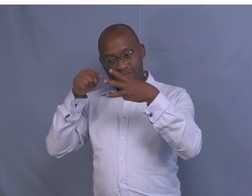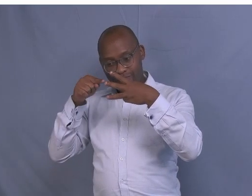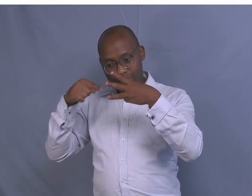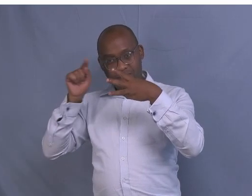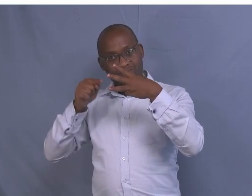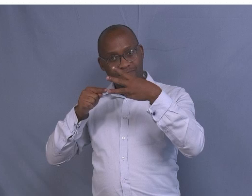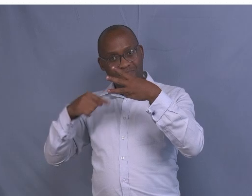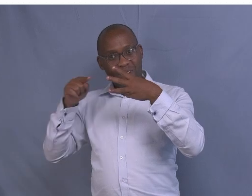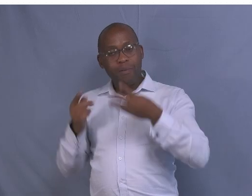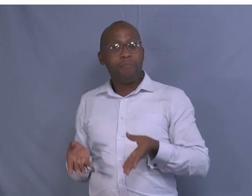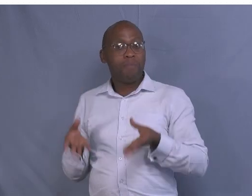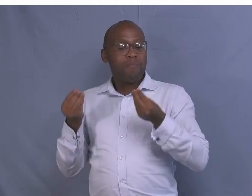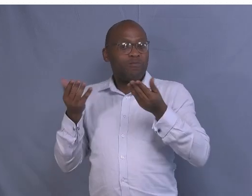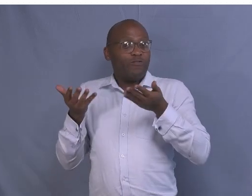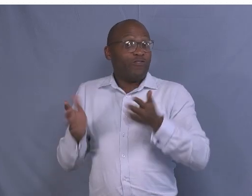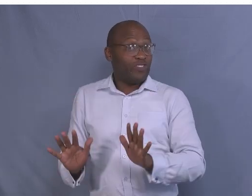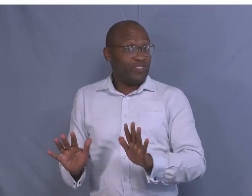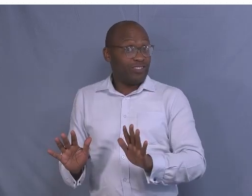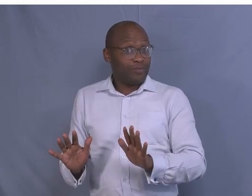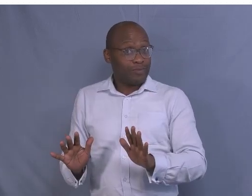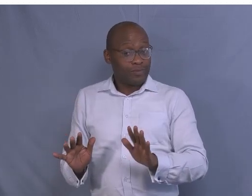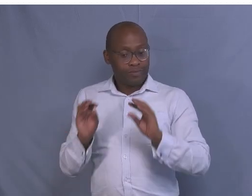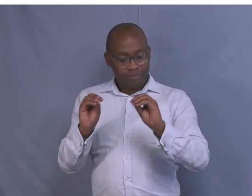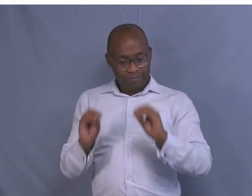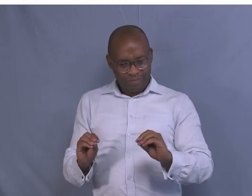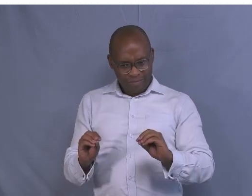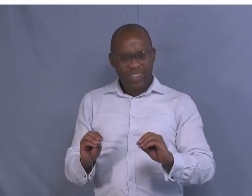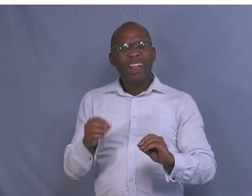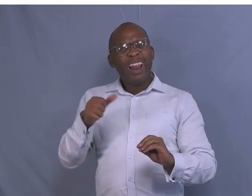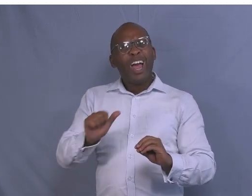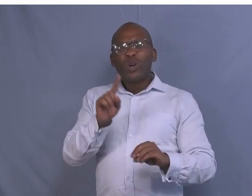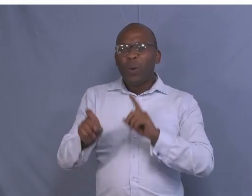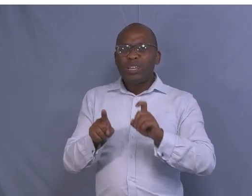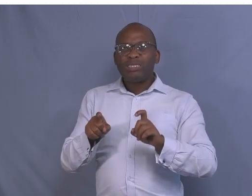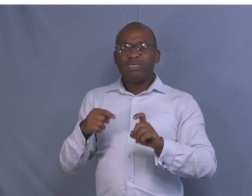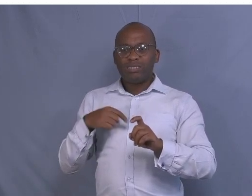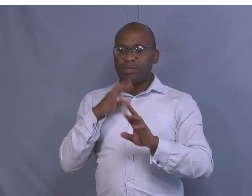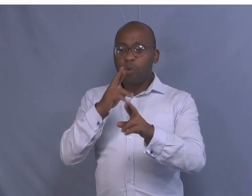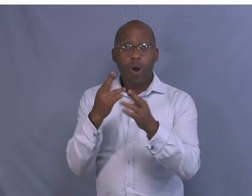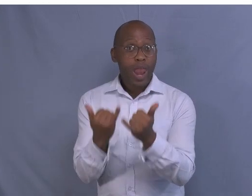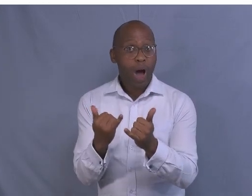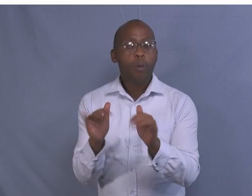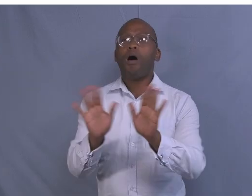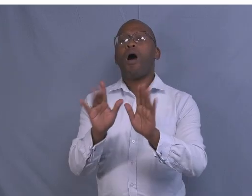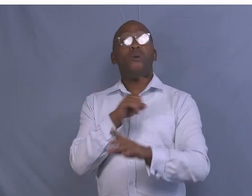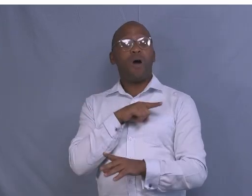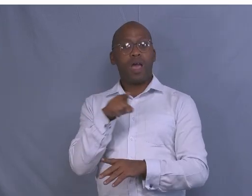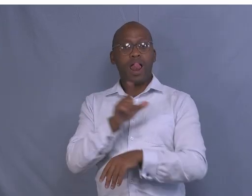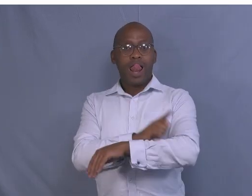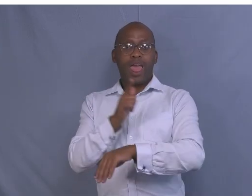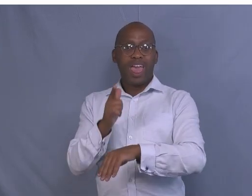the following questions because they are based on labor laws, these ones. Thank you.